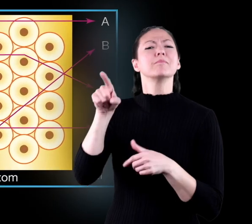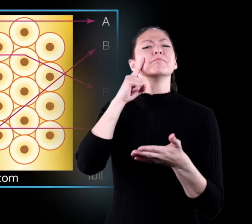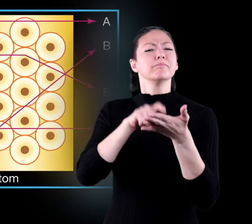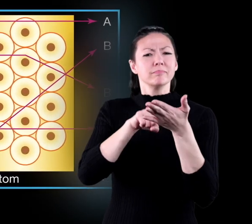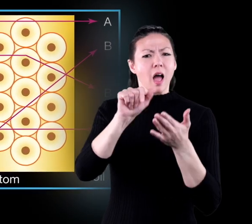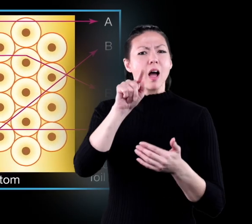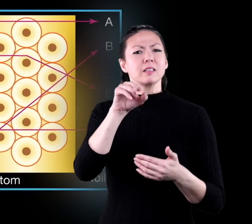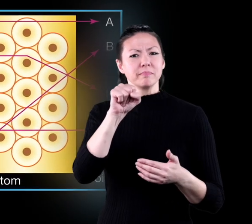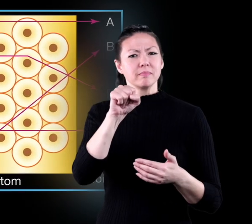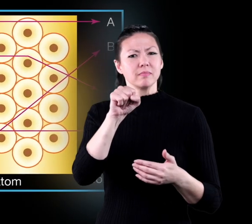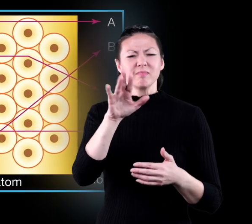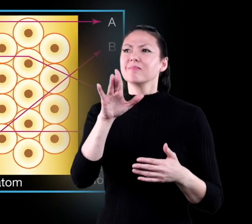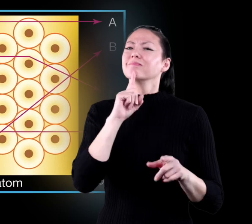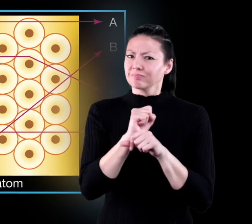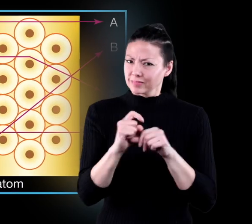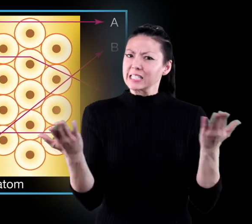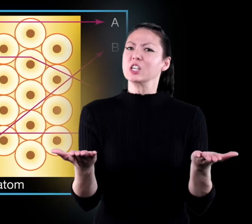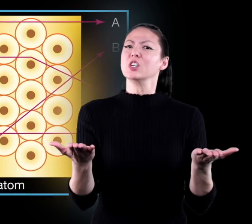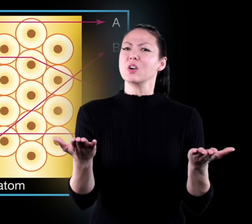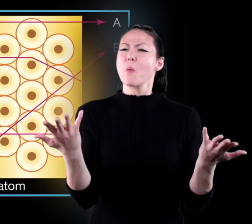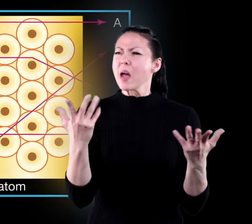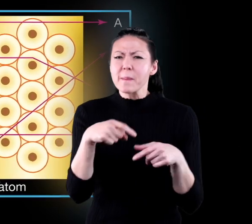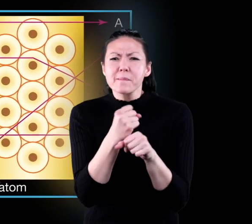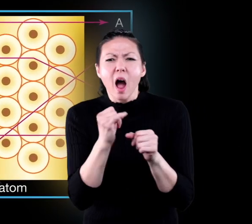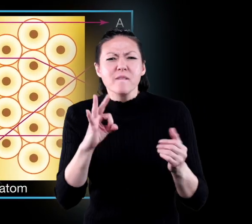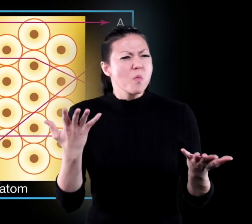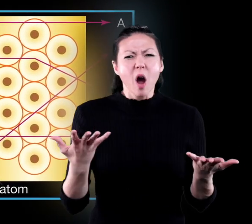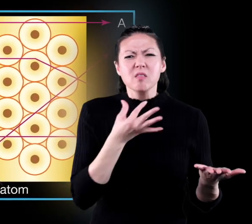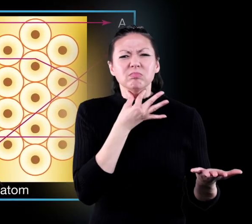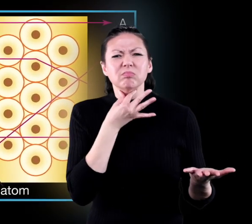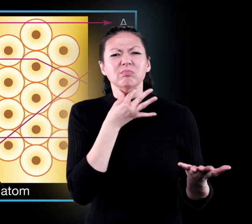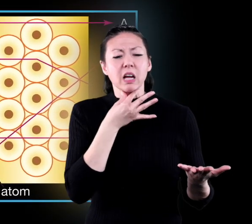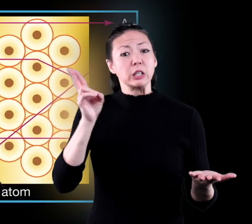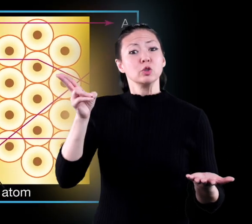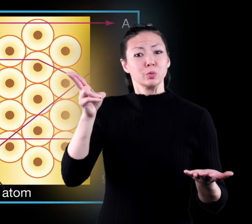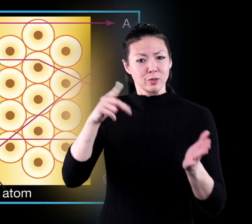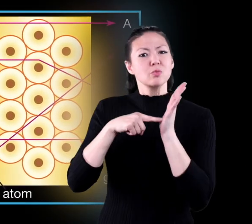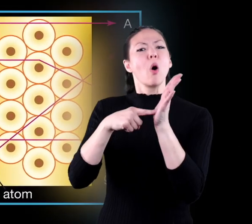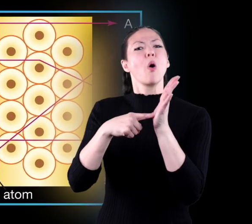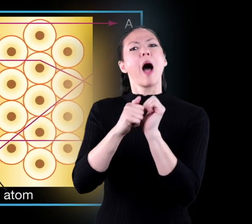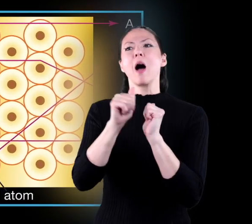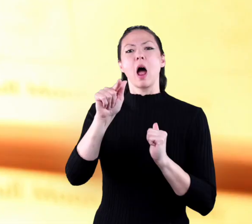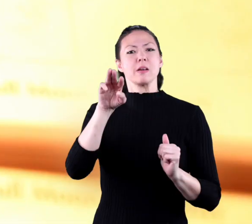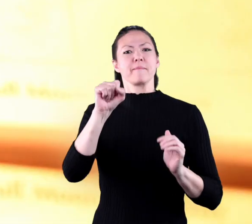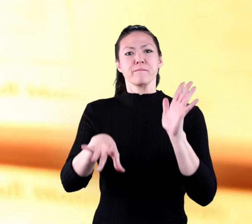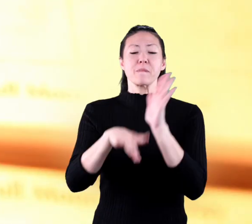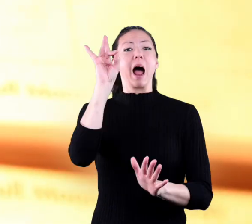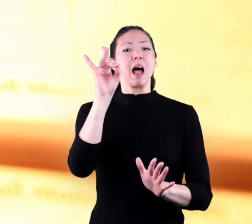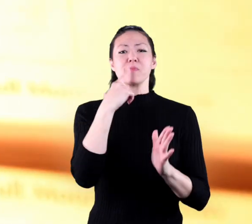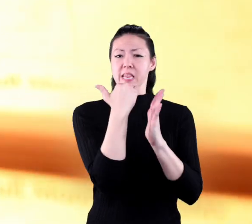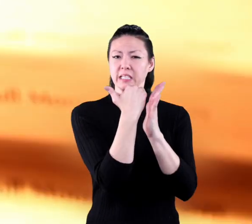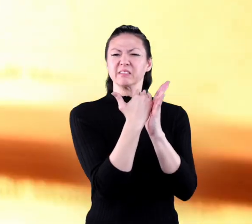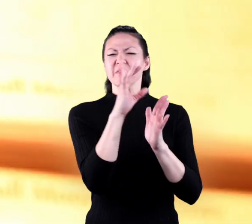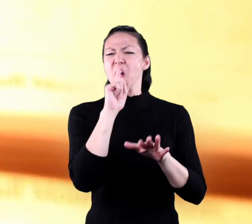case, atoms, acted, told him they existed. And what they were made of. This history of how atoms were discovered